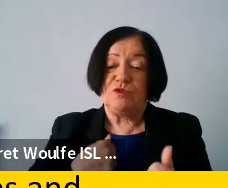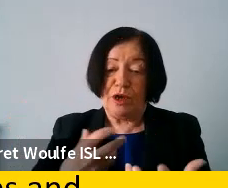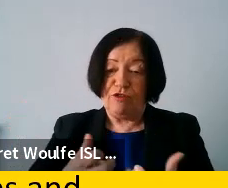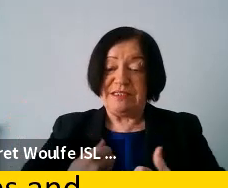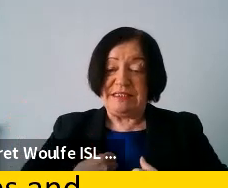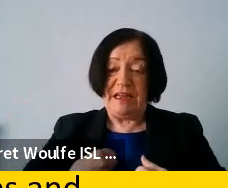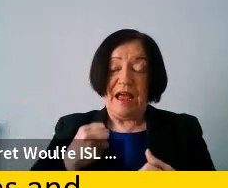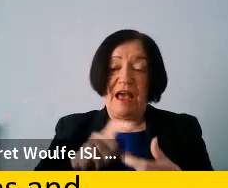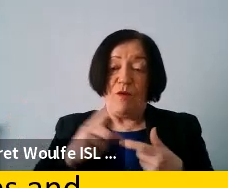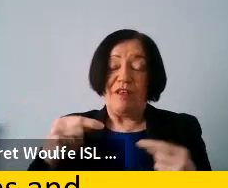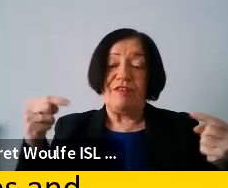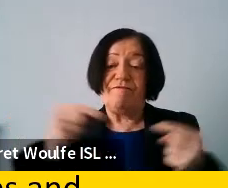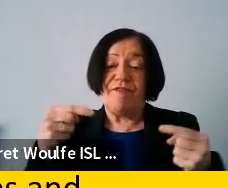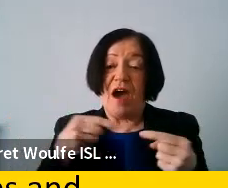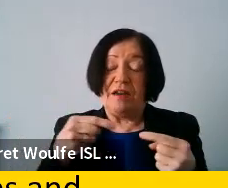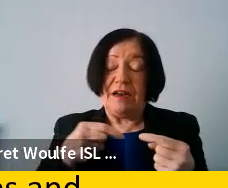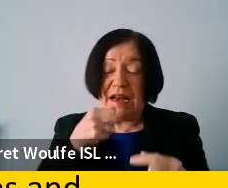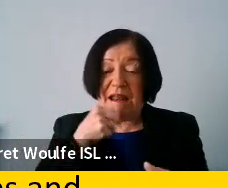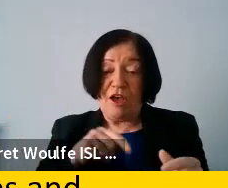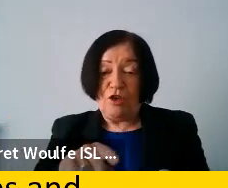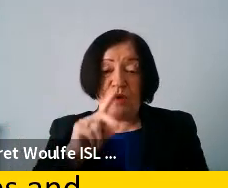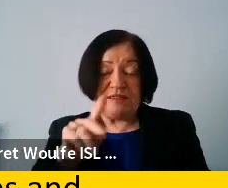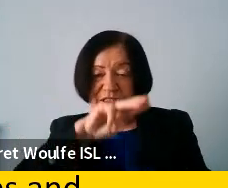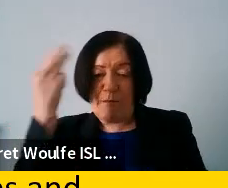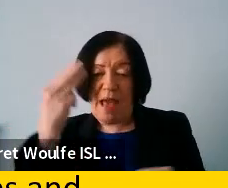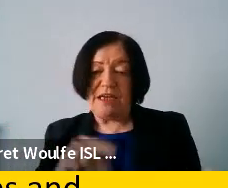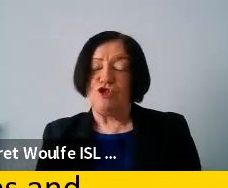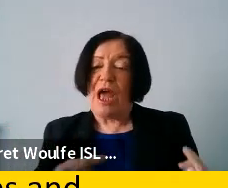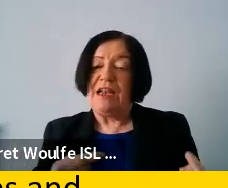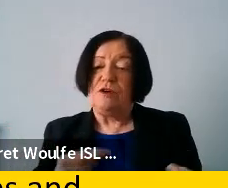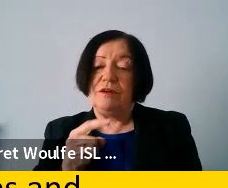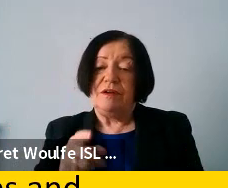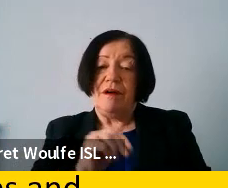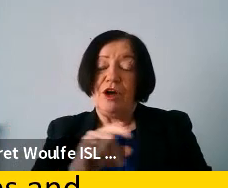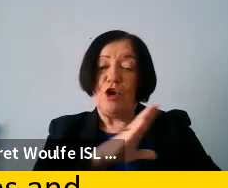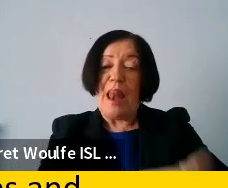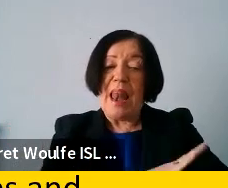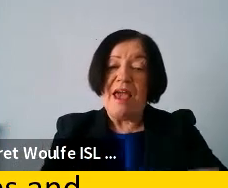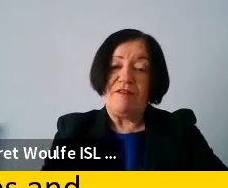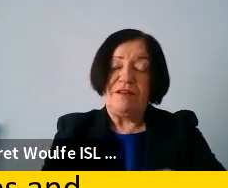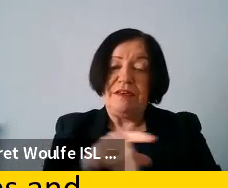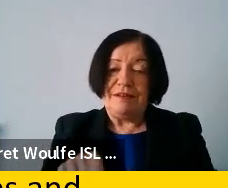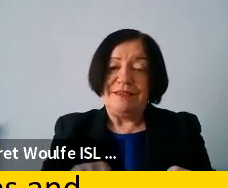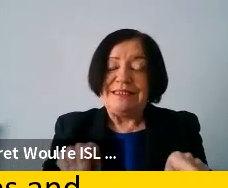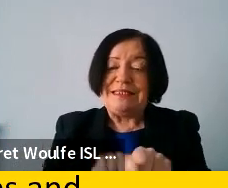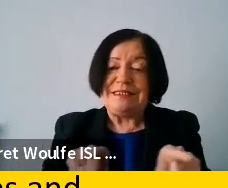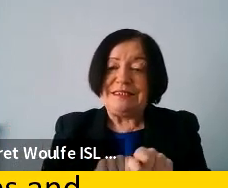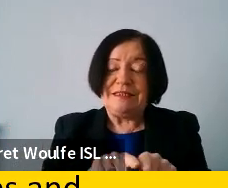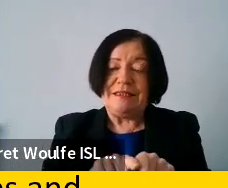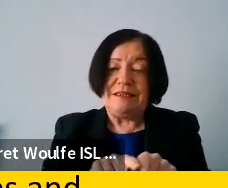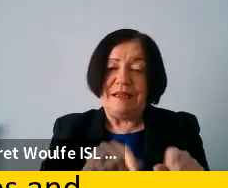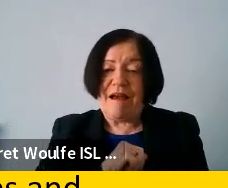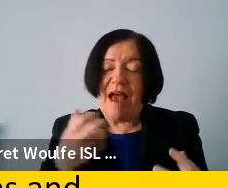and which were in the final resolution. As you can see, the main challenges on your left are always the same, ensuring